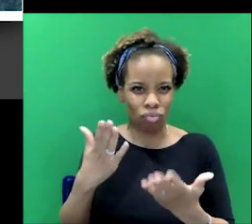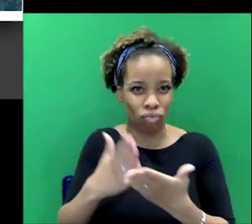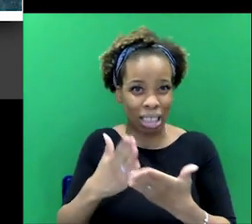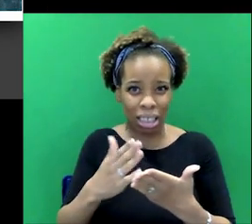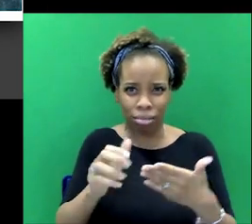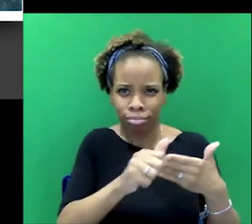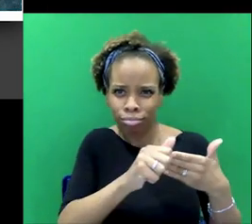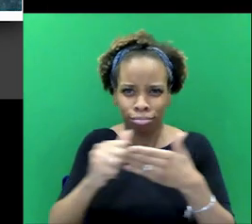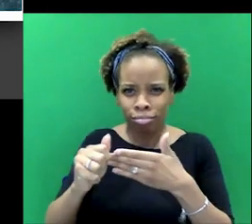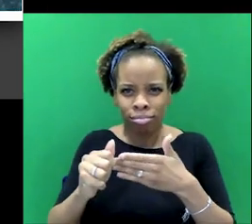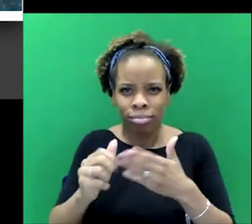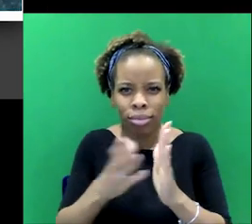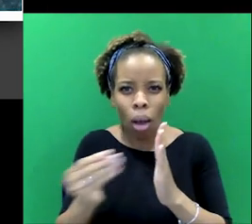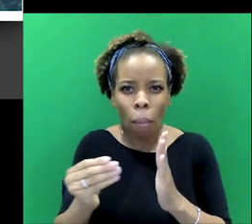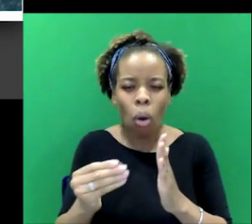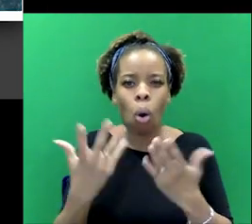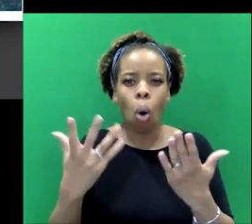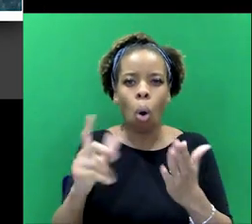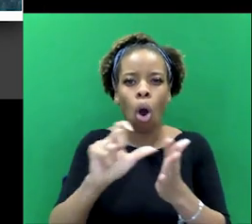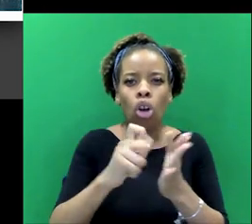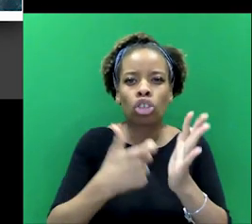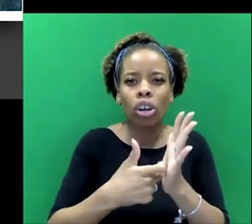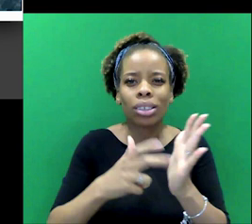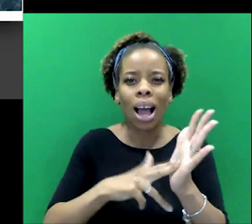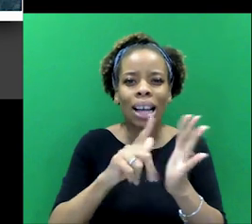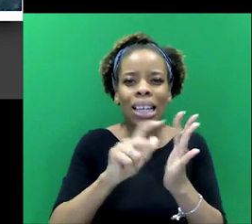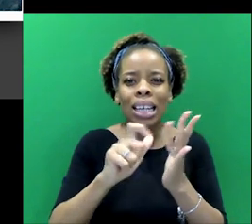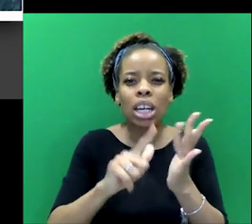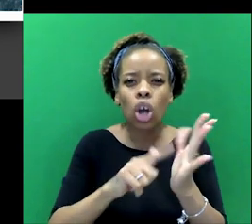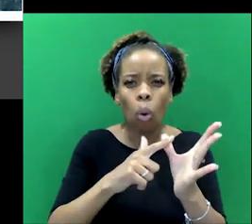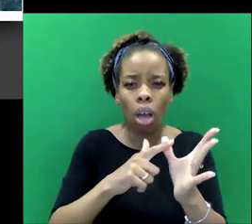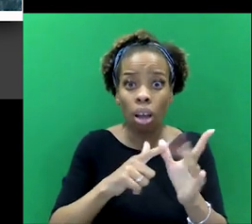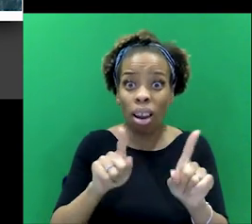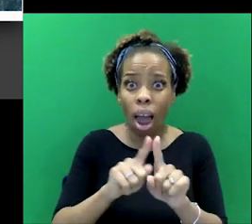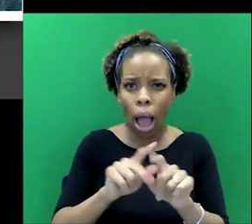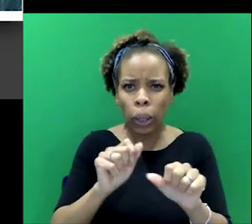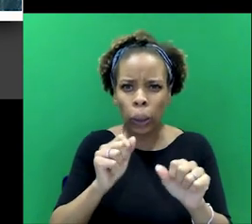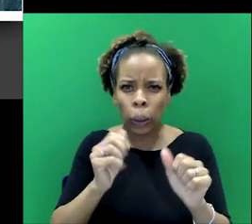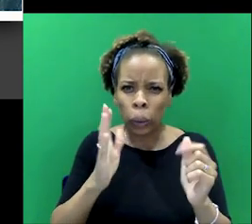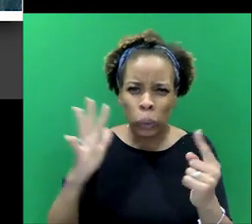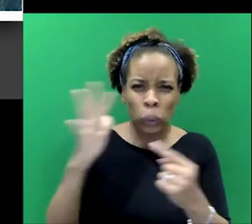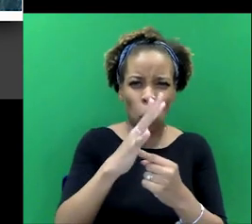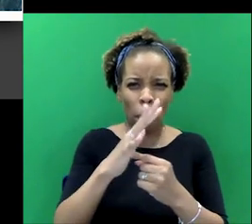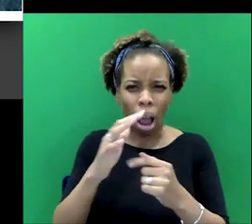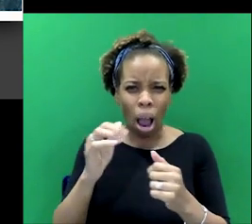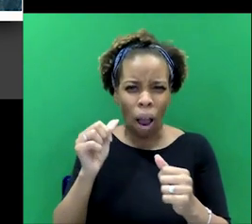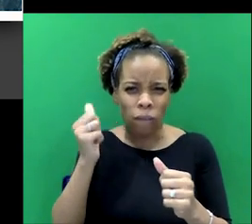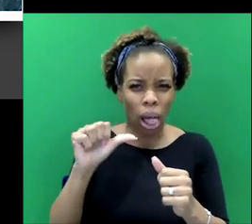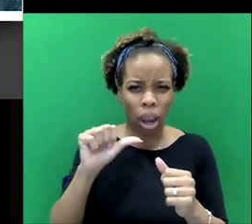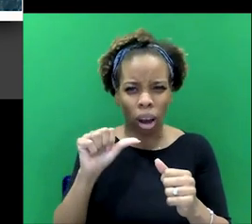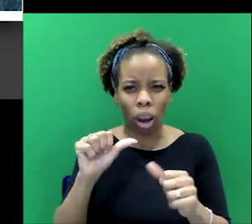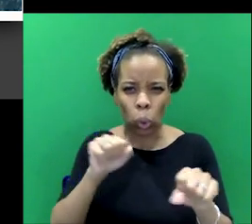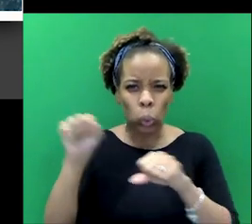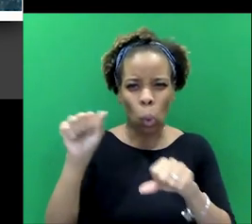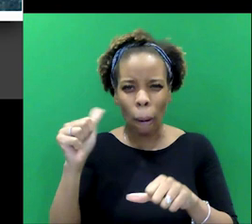in this, in this context, and figures like Dr Nicola, you know, these people who really are like supervillains, aren't they foreign supervillains? So what's